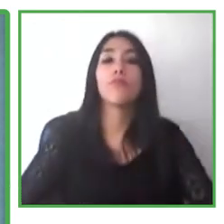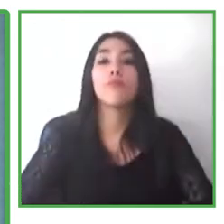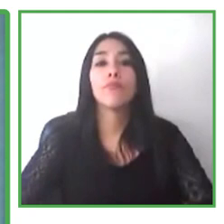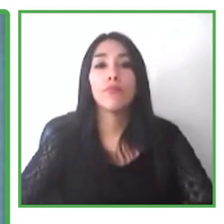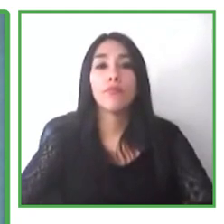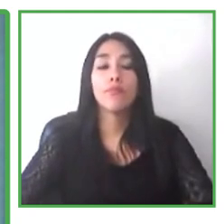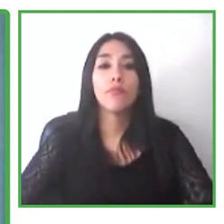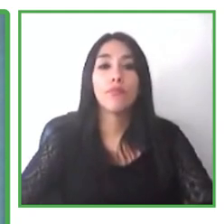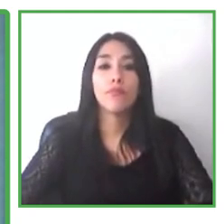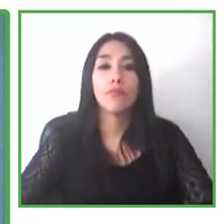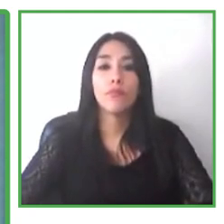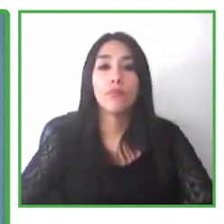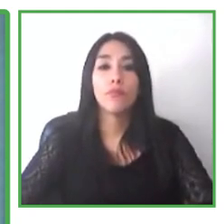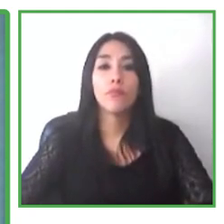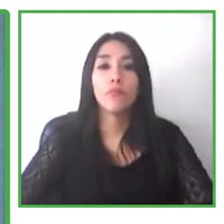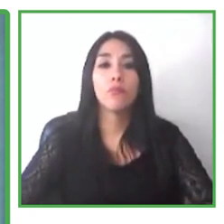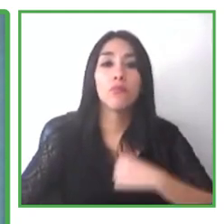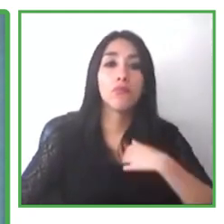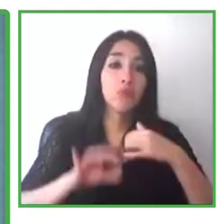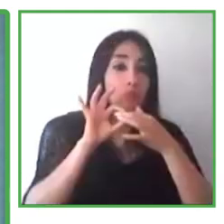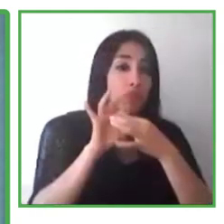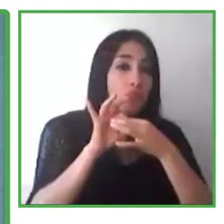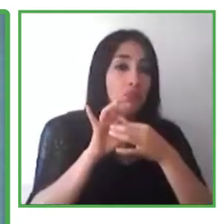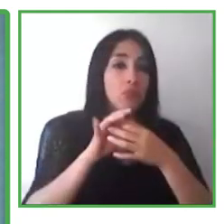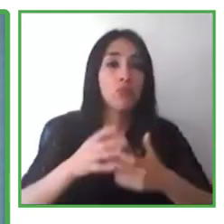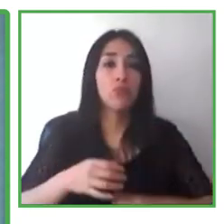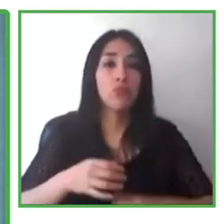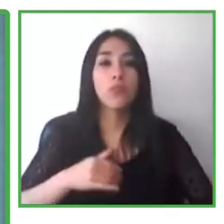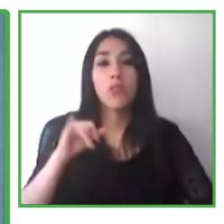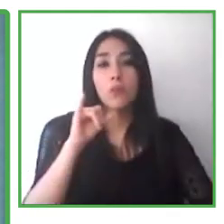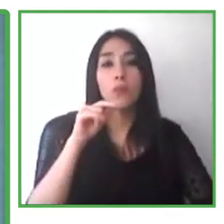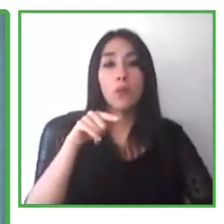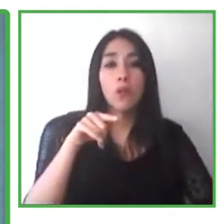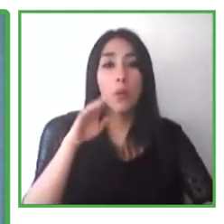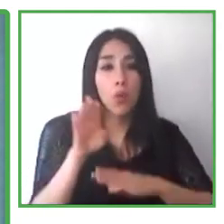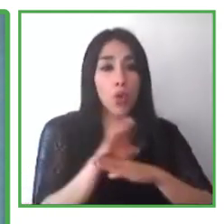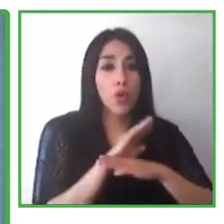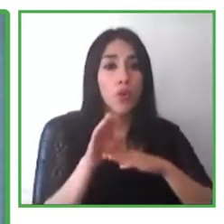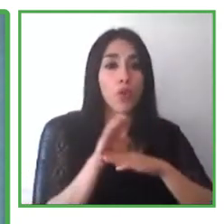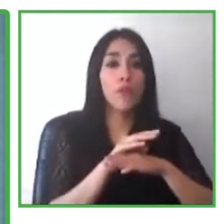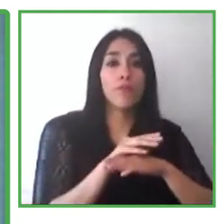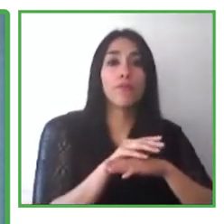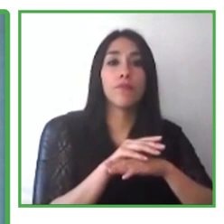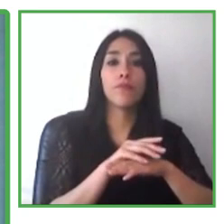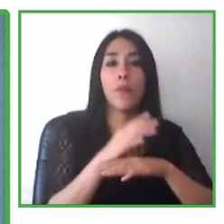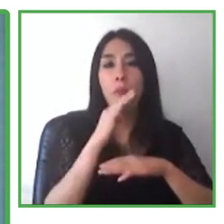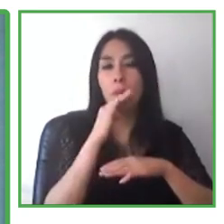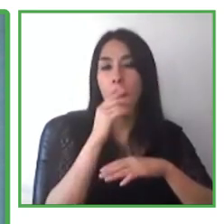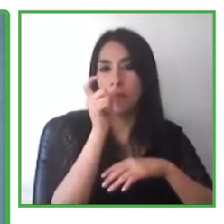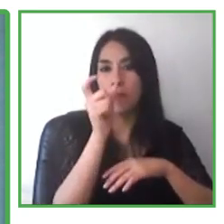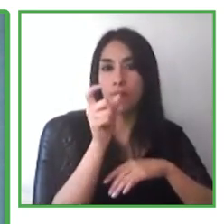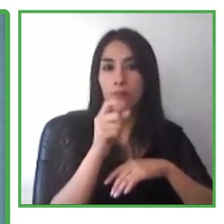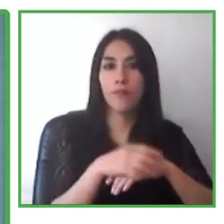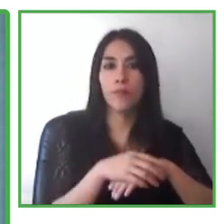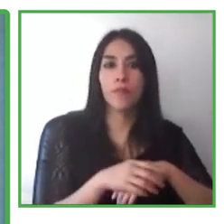that is called NeuroWorks. We are also a member of that community. And if you want